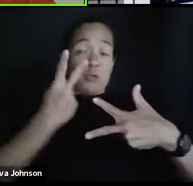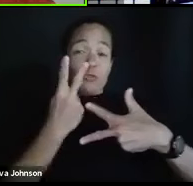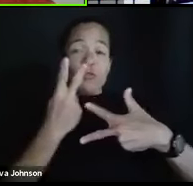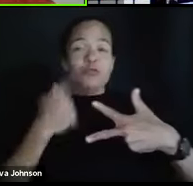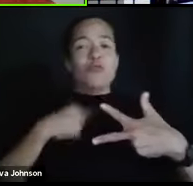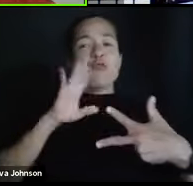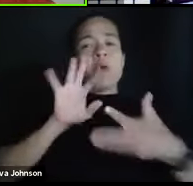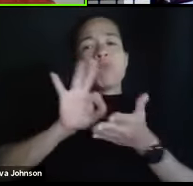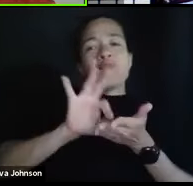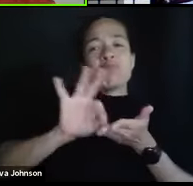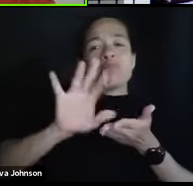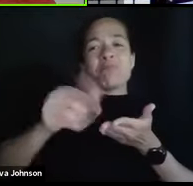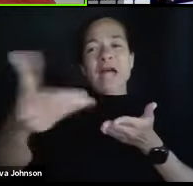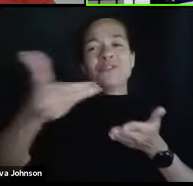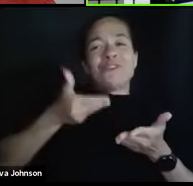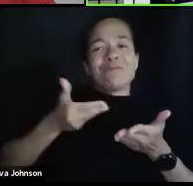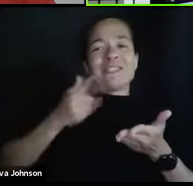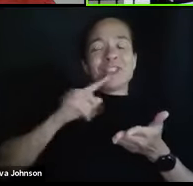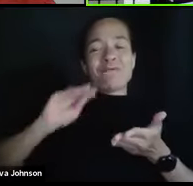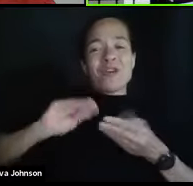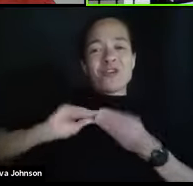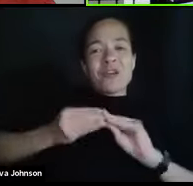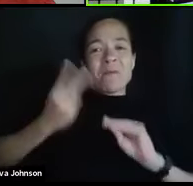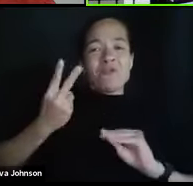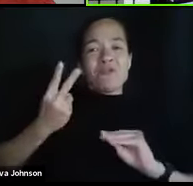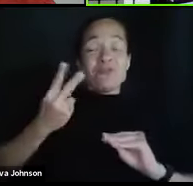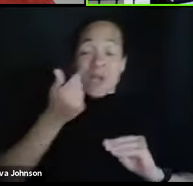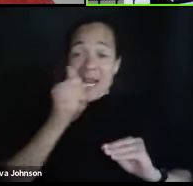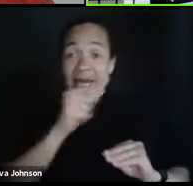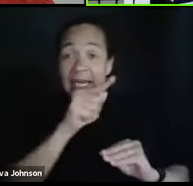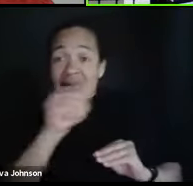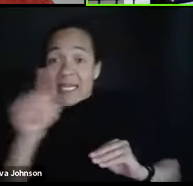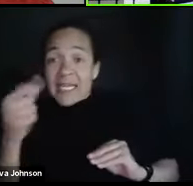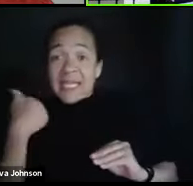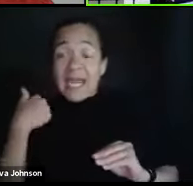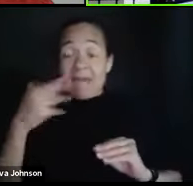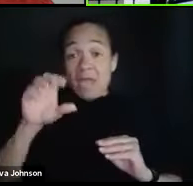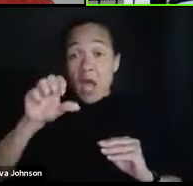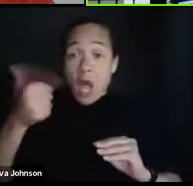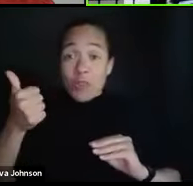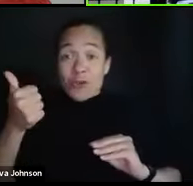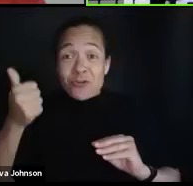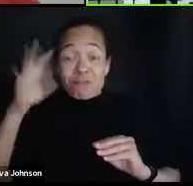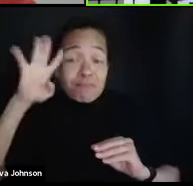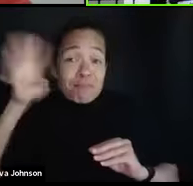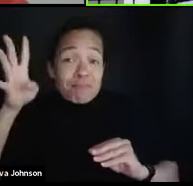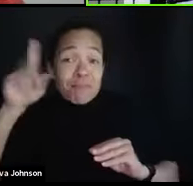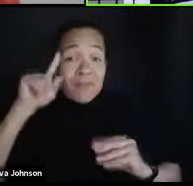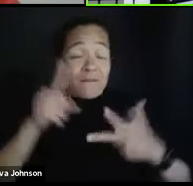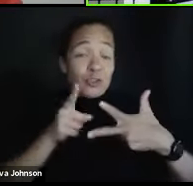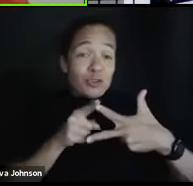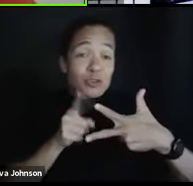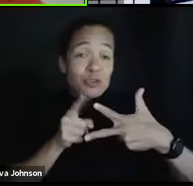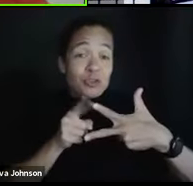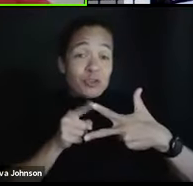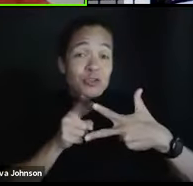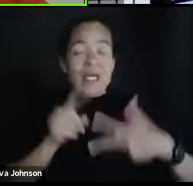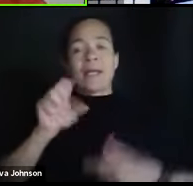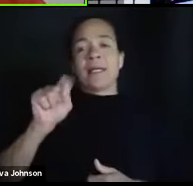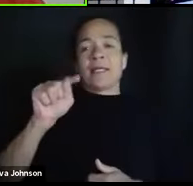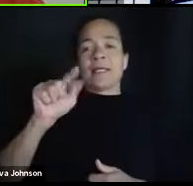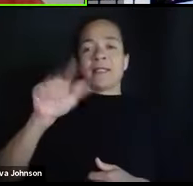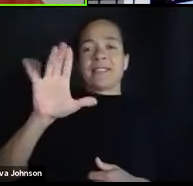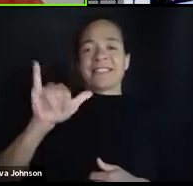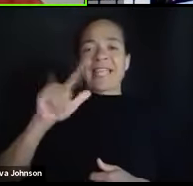we'll say that's your submission for number two. Anybody else have a number, another number two are the same. Stacey says